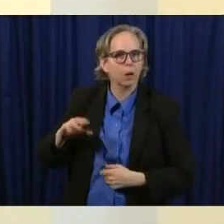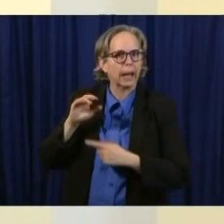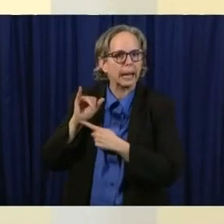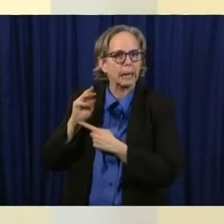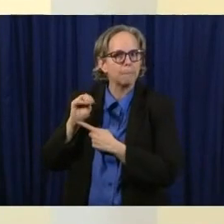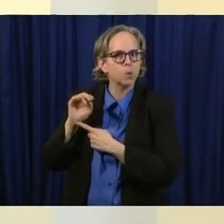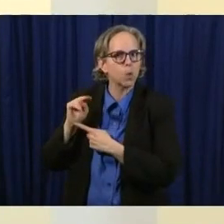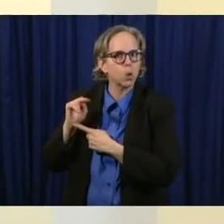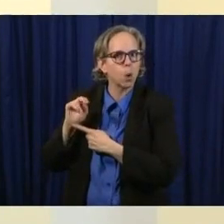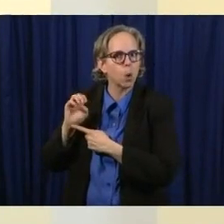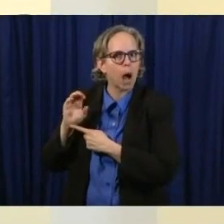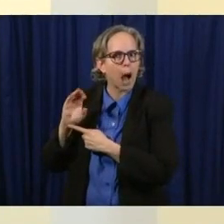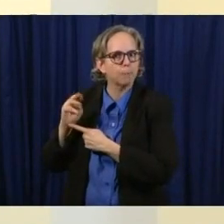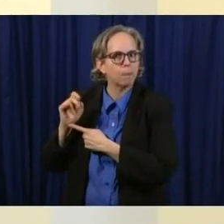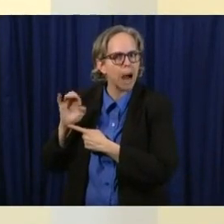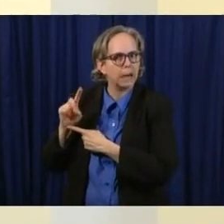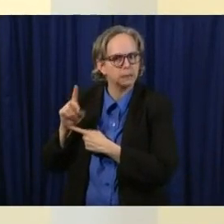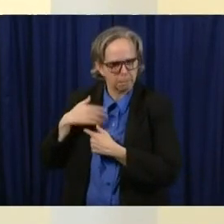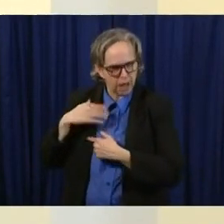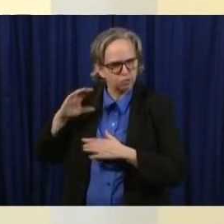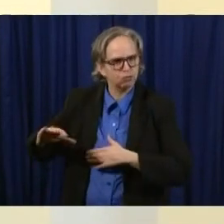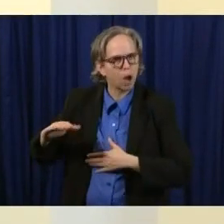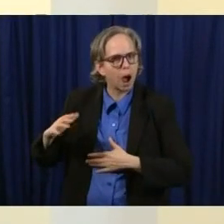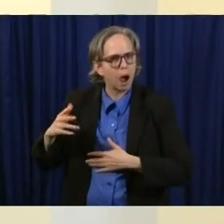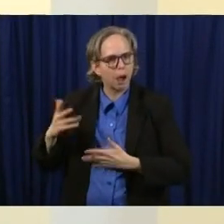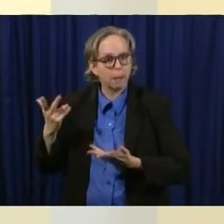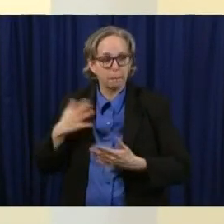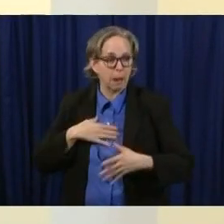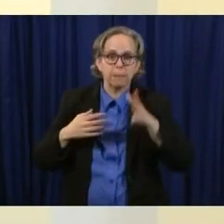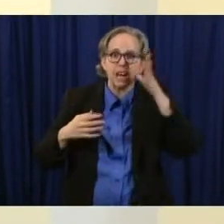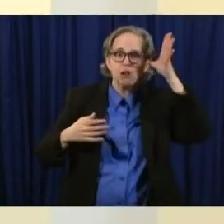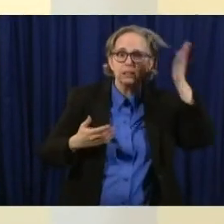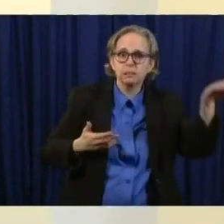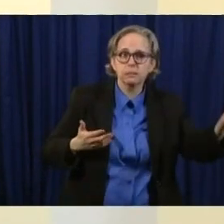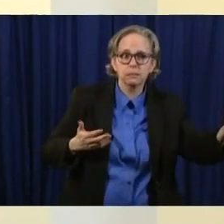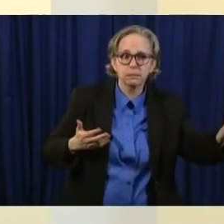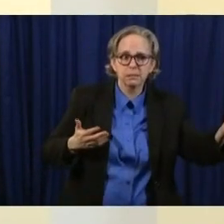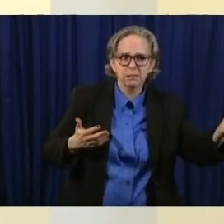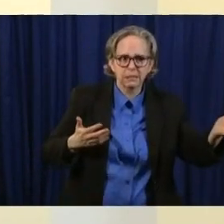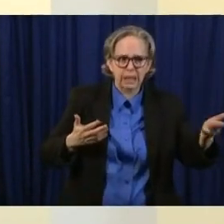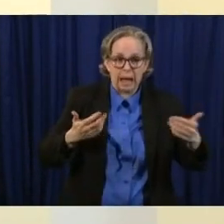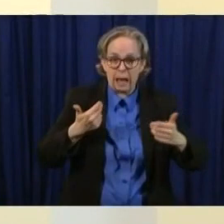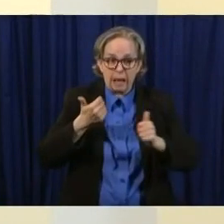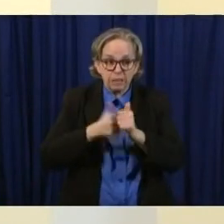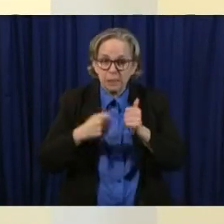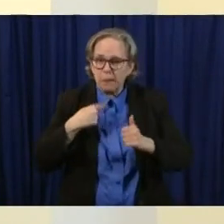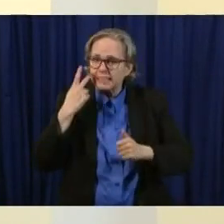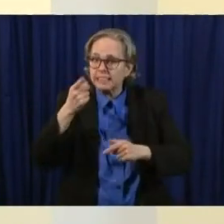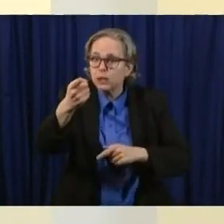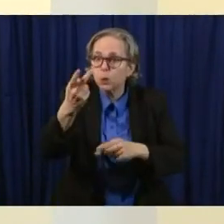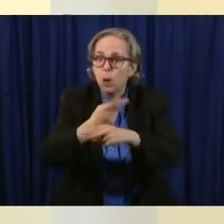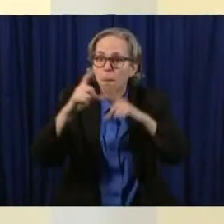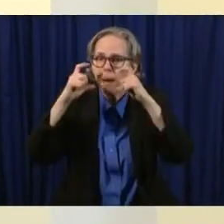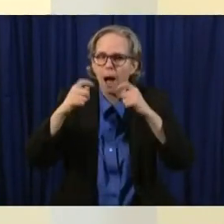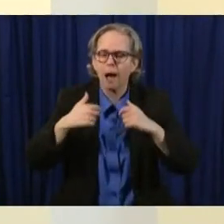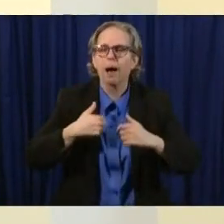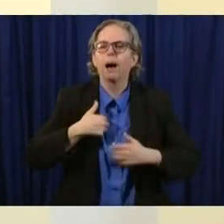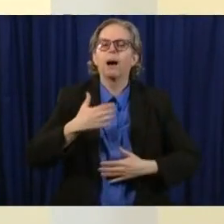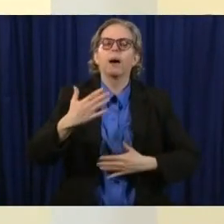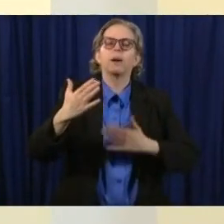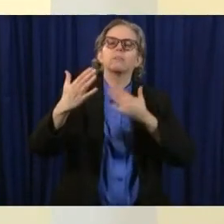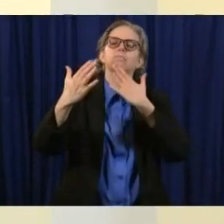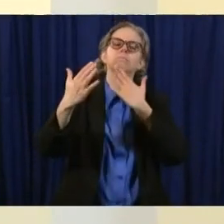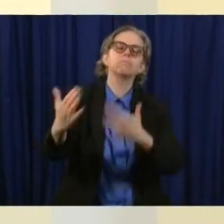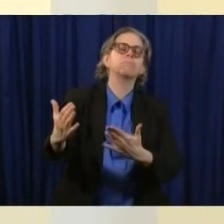it for my parent and every time i see someone doing this that's what i see i see that sort of nod